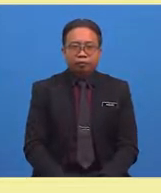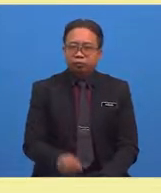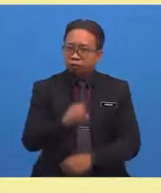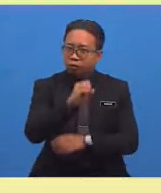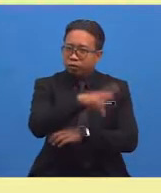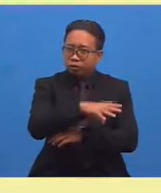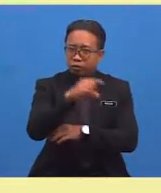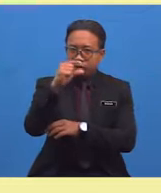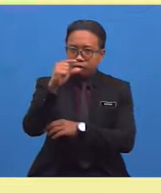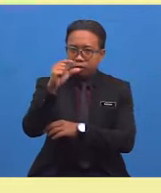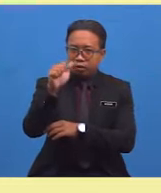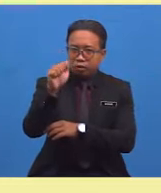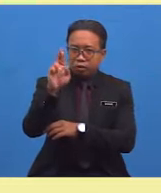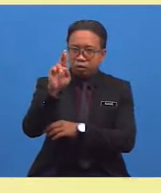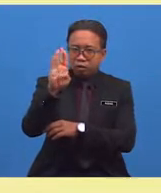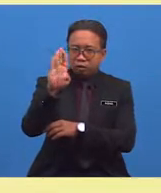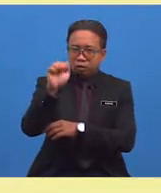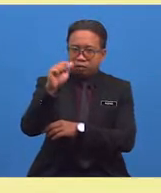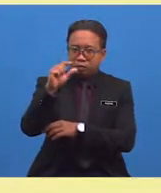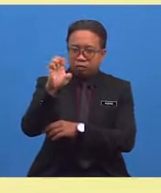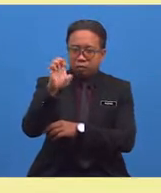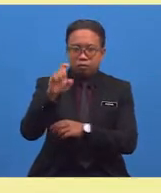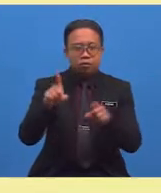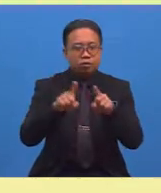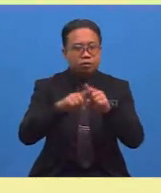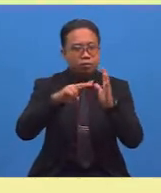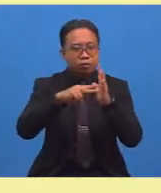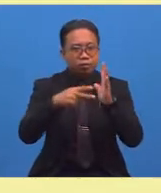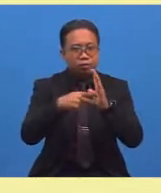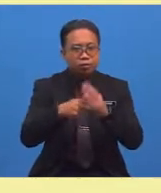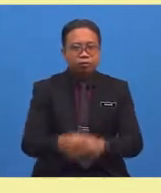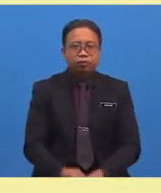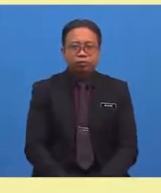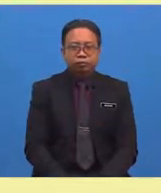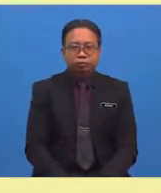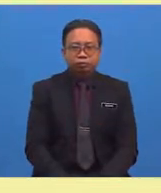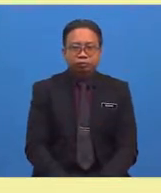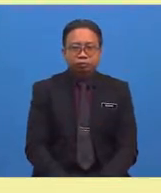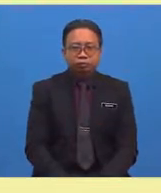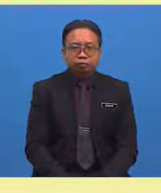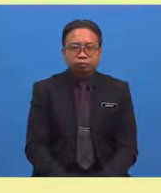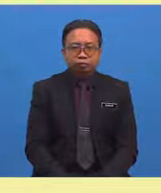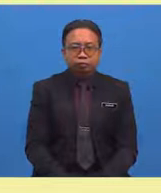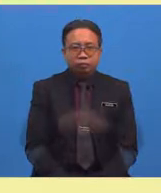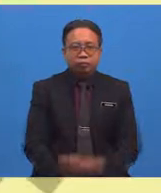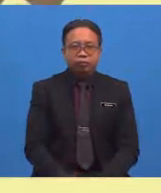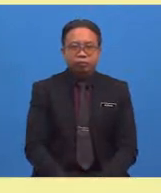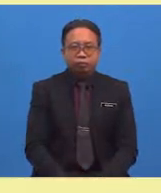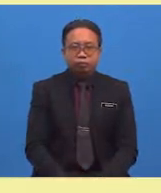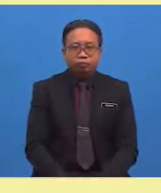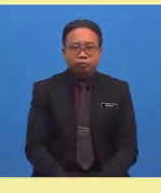Garbage and trash have the same meaning. The odd one out is...